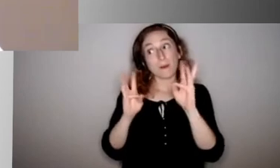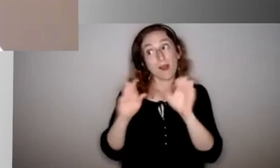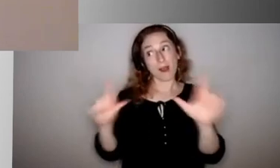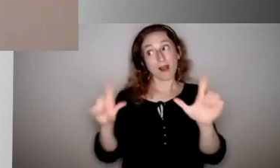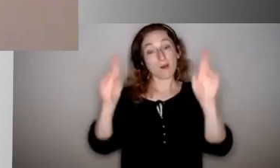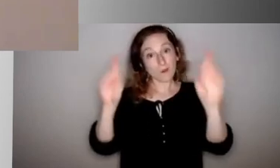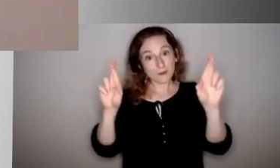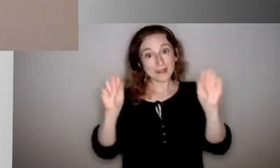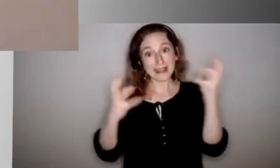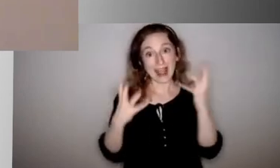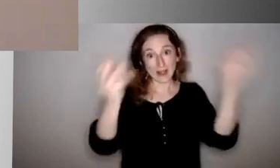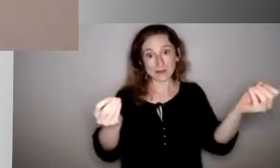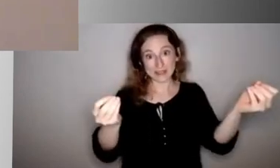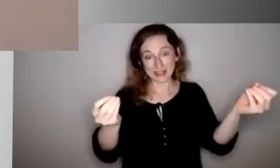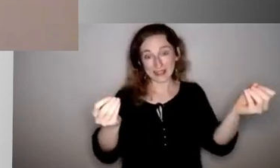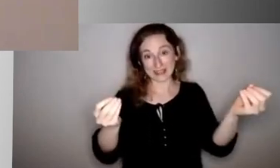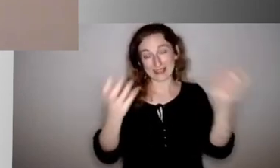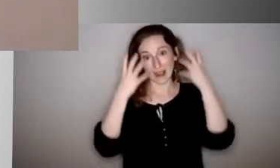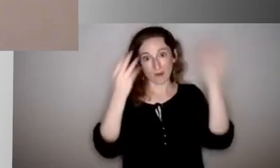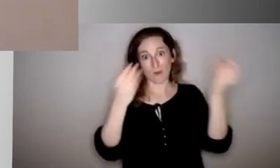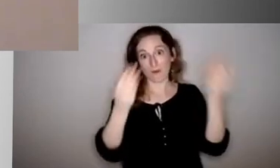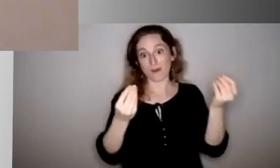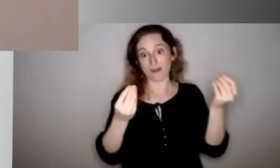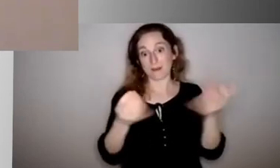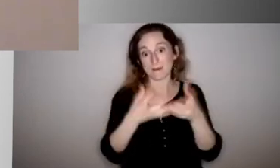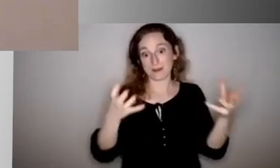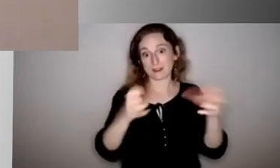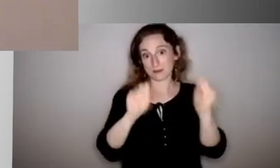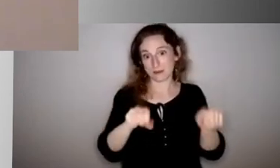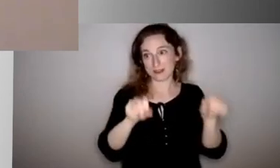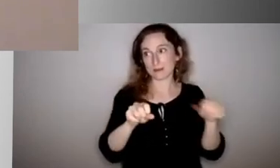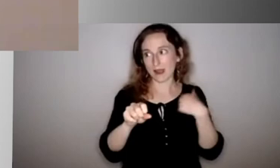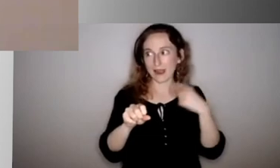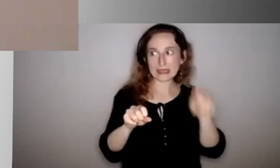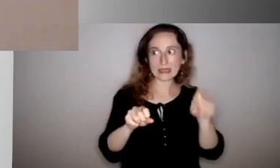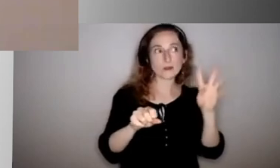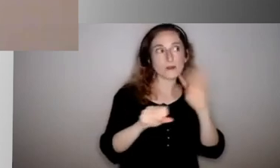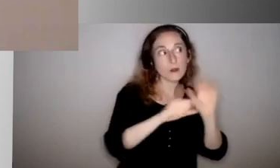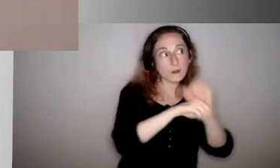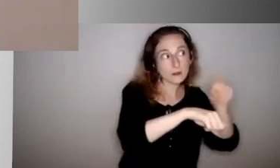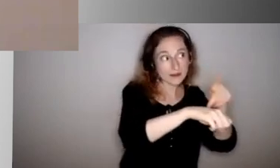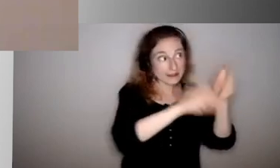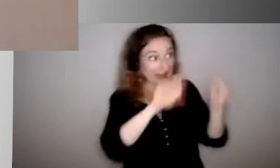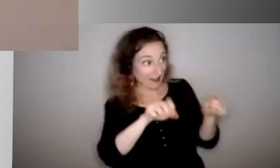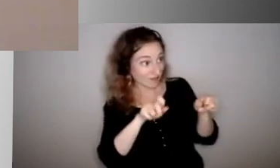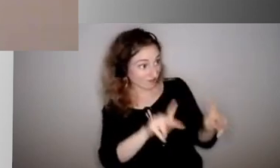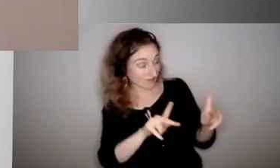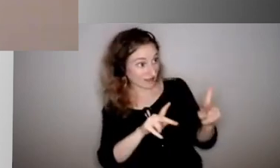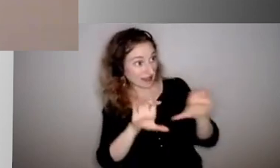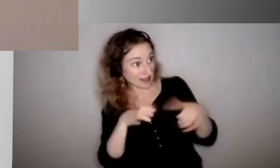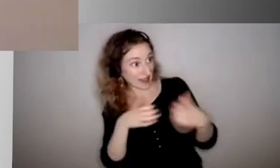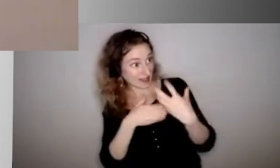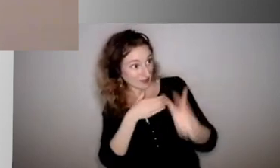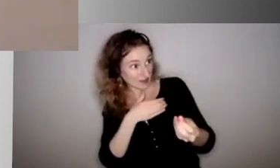as much as we can. I guess I'll have to, um, talk to my principal about it. But if we can have class outside sometimes, if we can eat lunch outside sometimes, I love